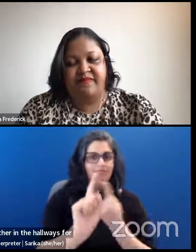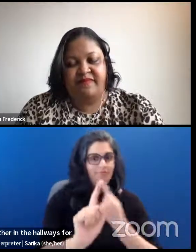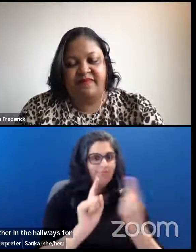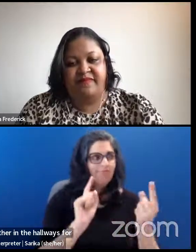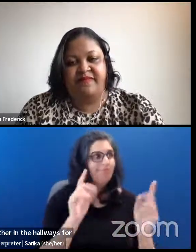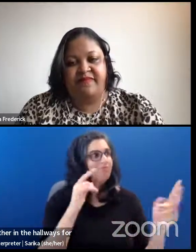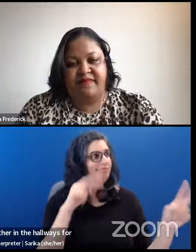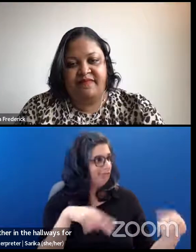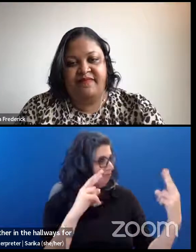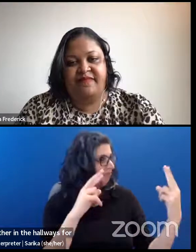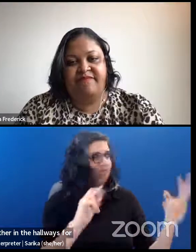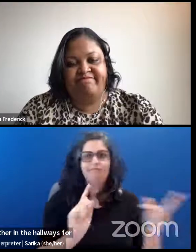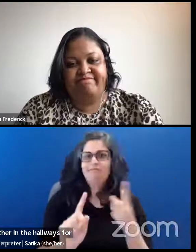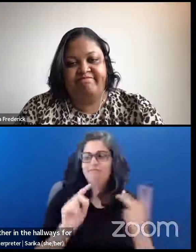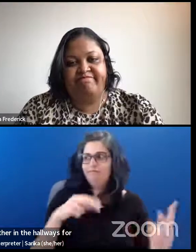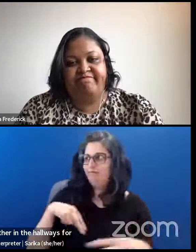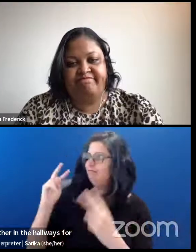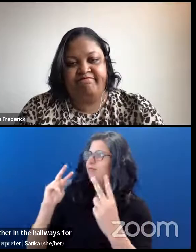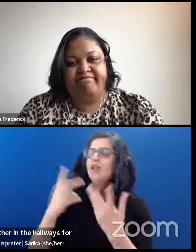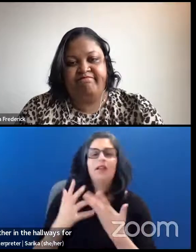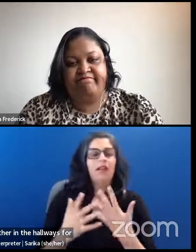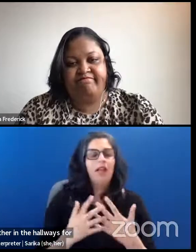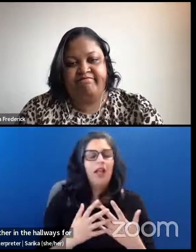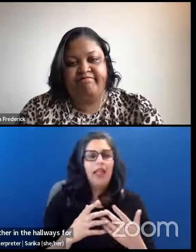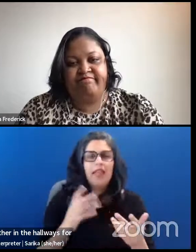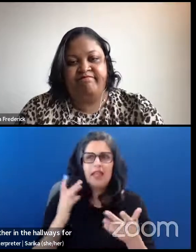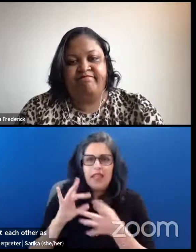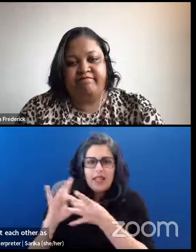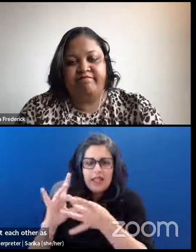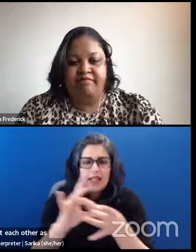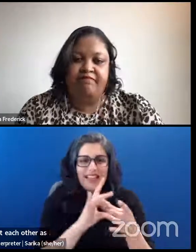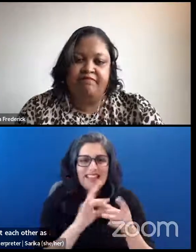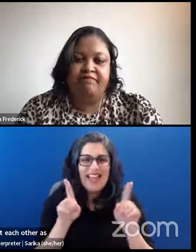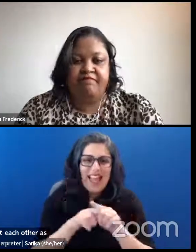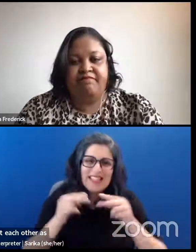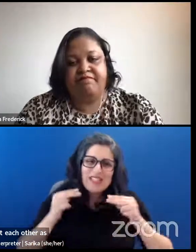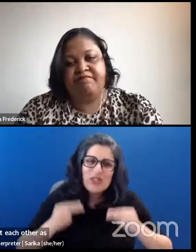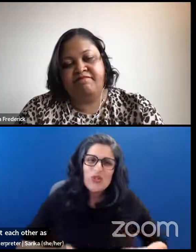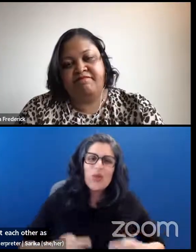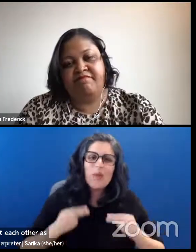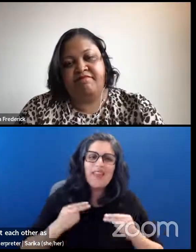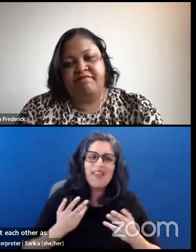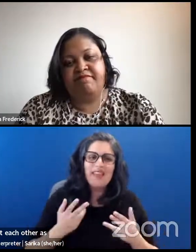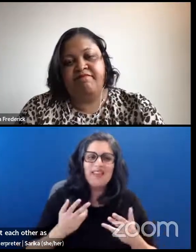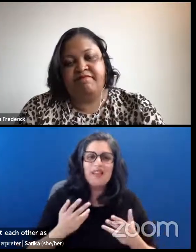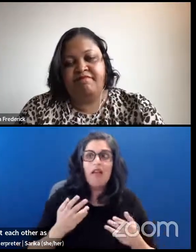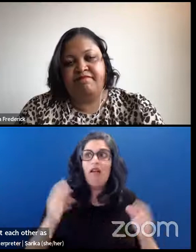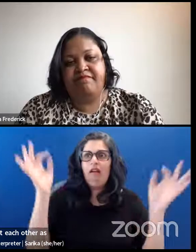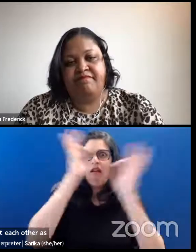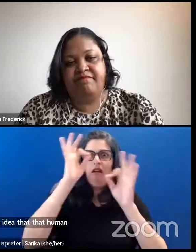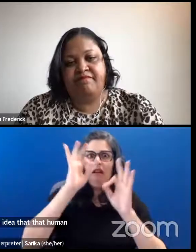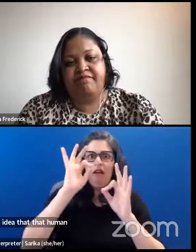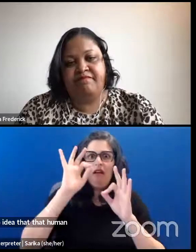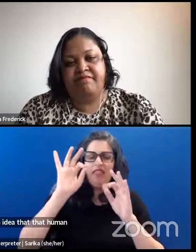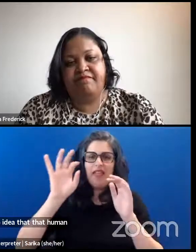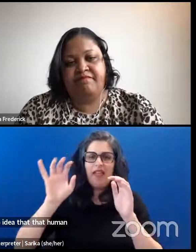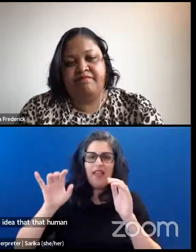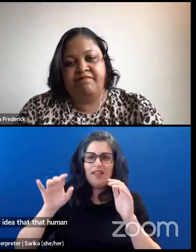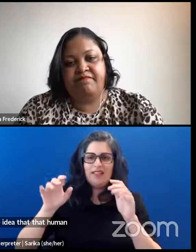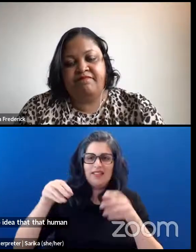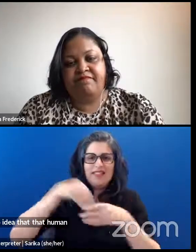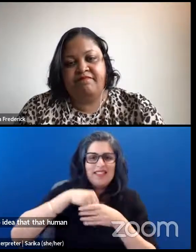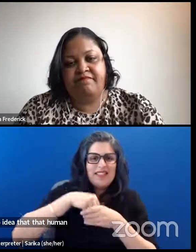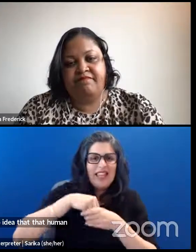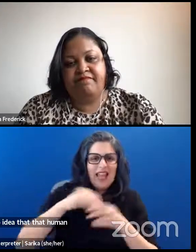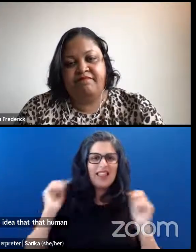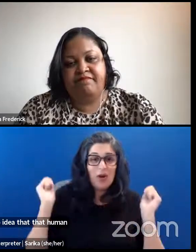sudden met each other as human beings and realized I had no idea that that human quality was underneath that robe. And it's the same wherever we go. it's